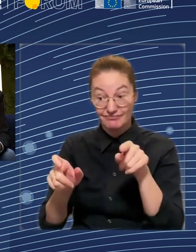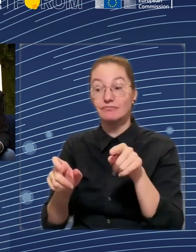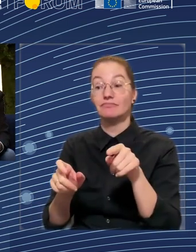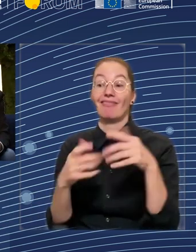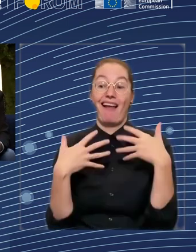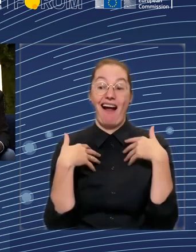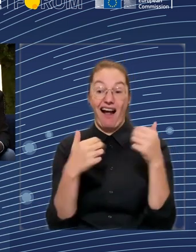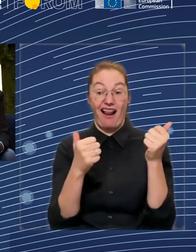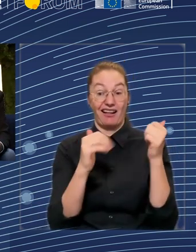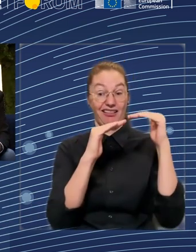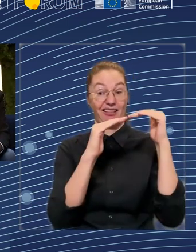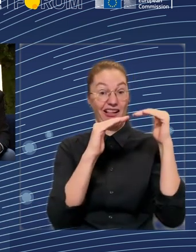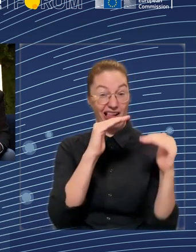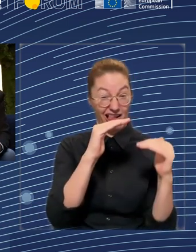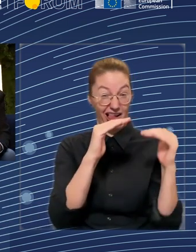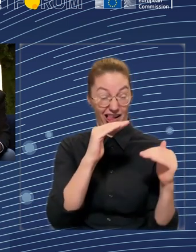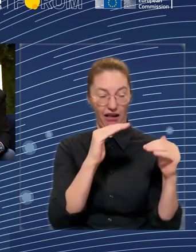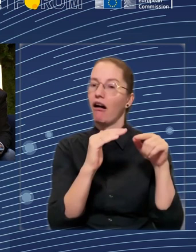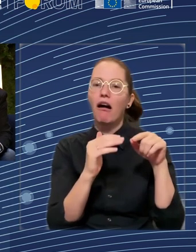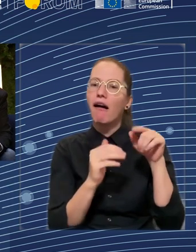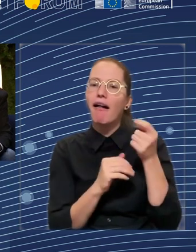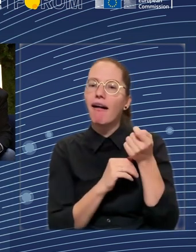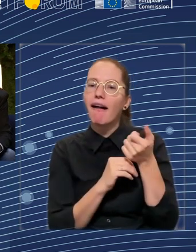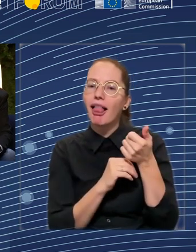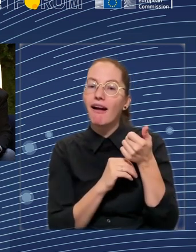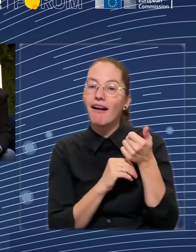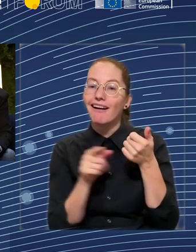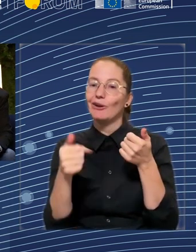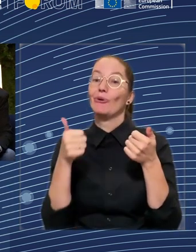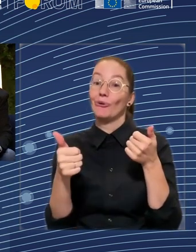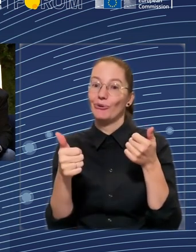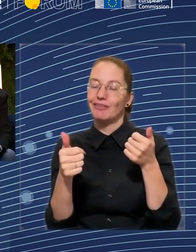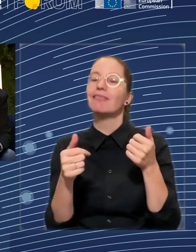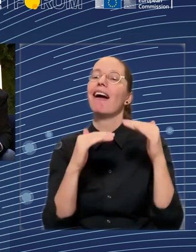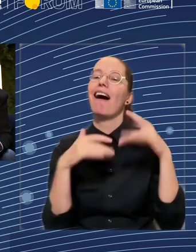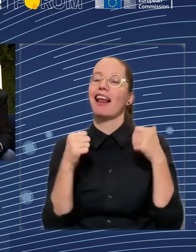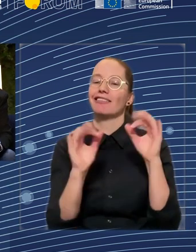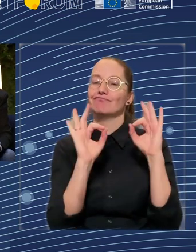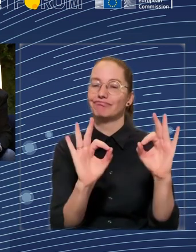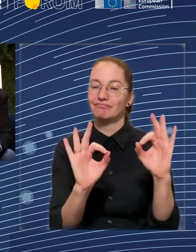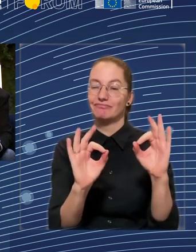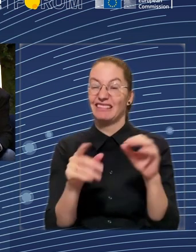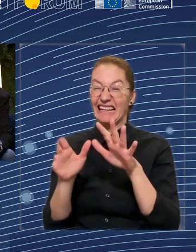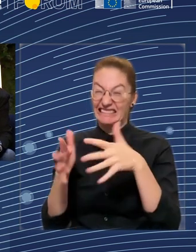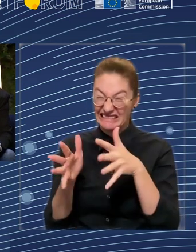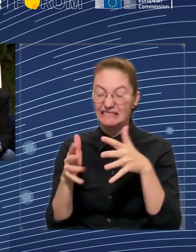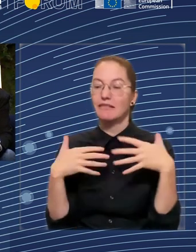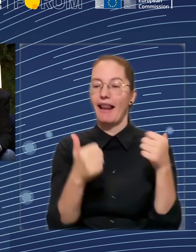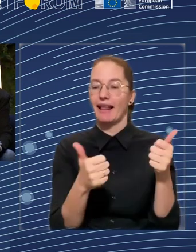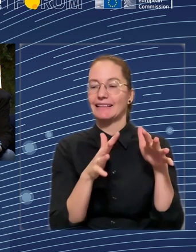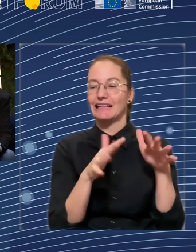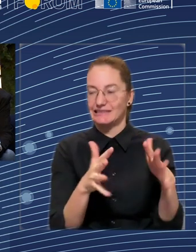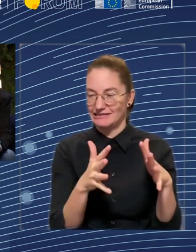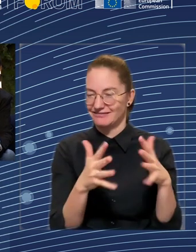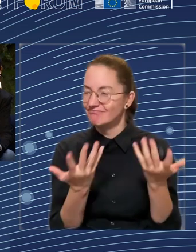epidemiologists talk about. And the healthcare system have... It's very difficult to see that the